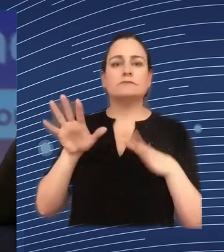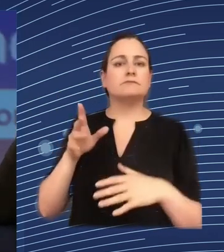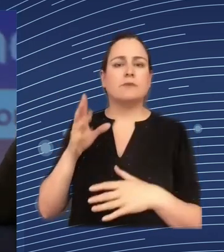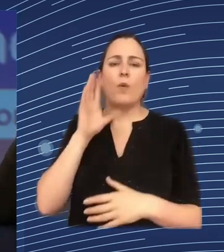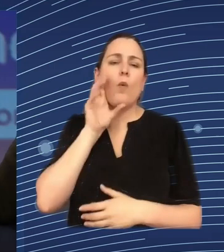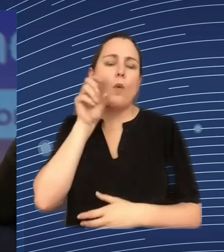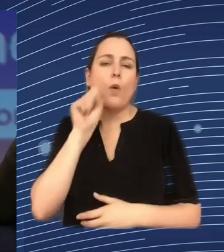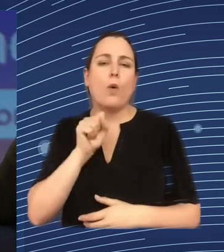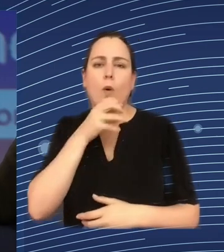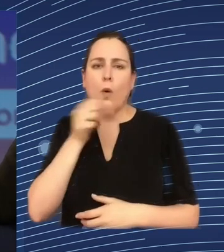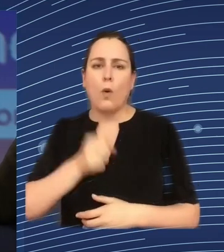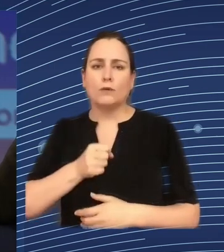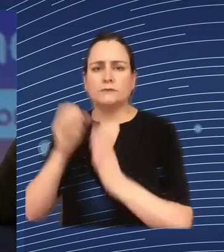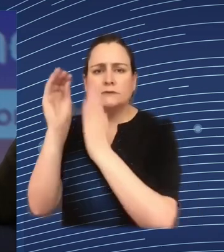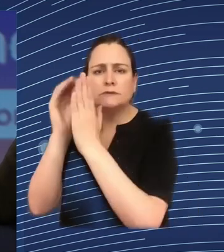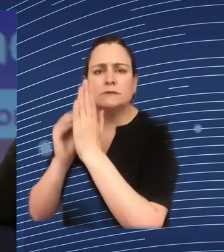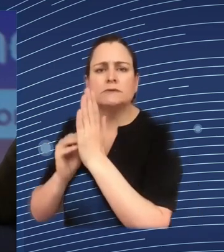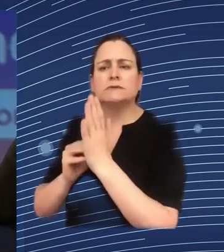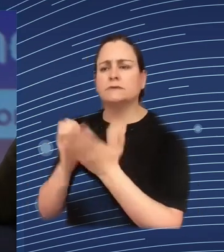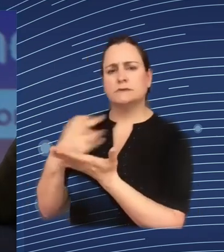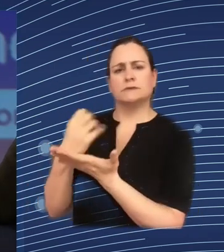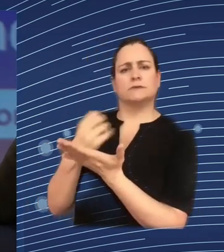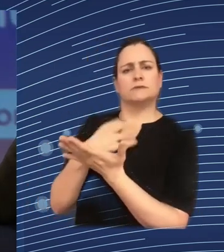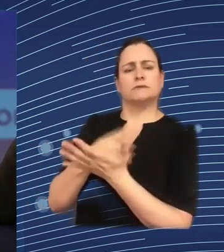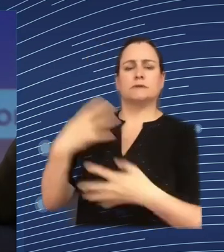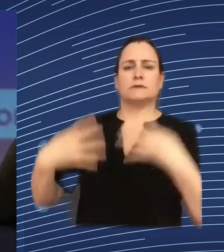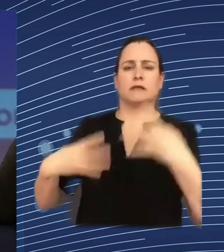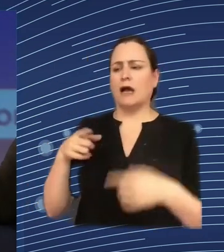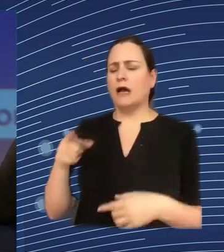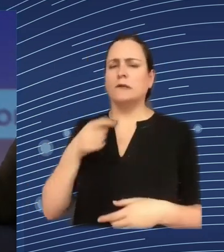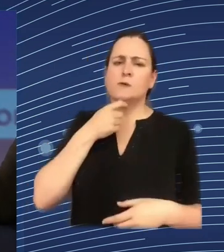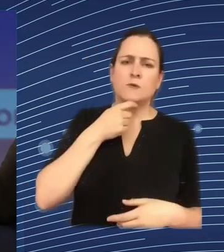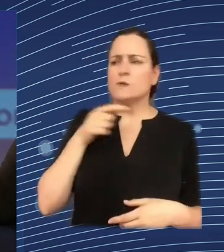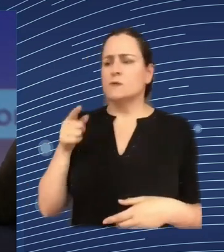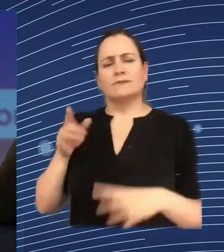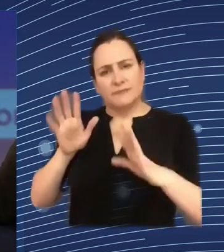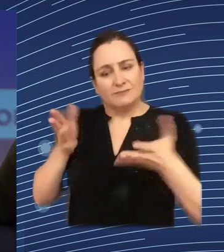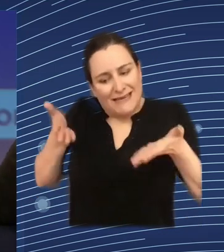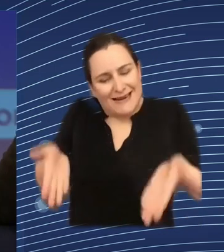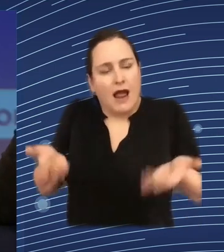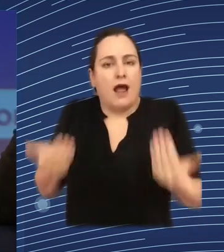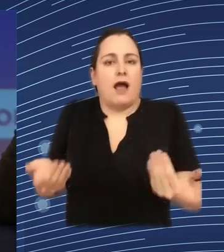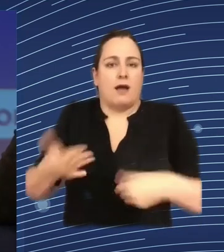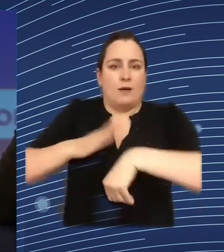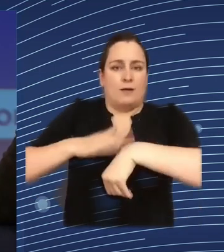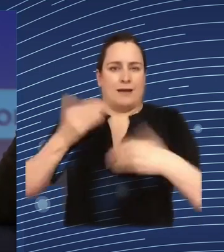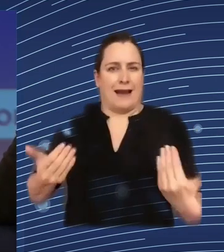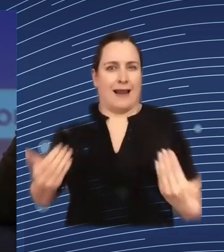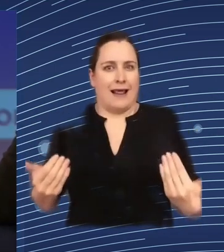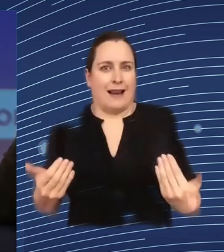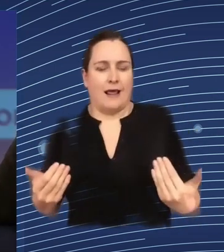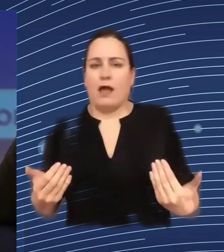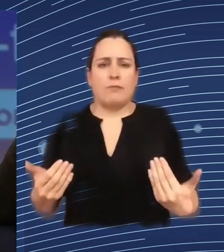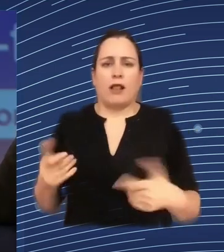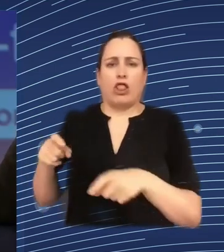so any data feeds that AI uses have to be real time I think the third element to it is there